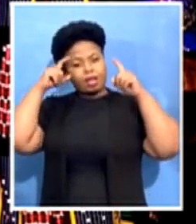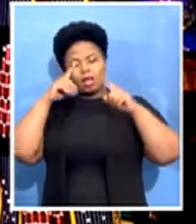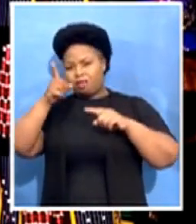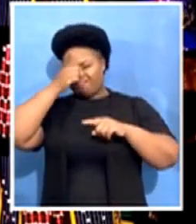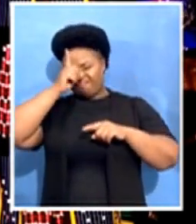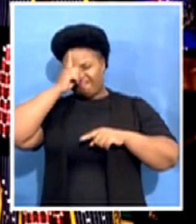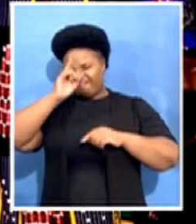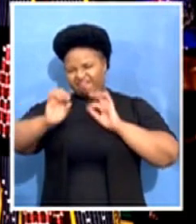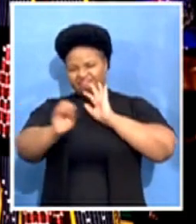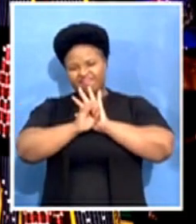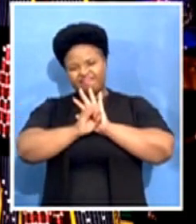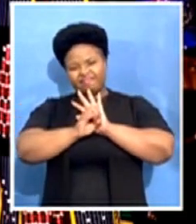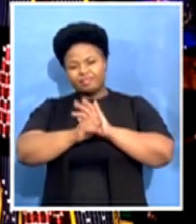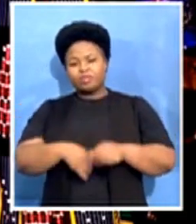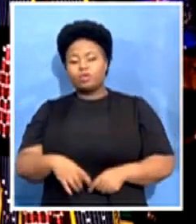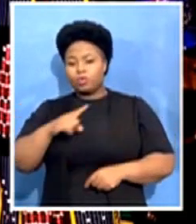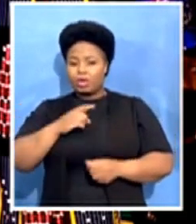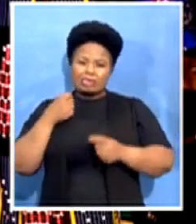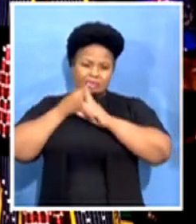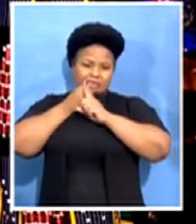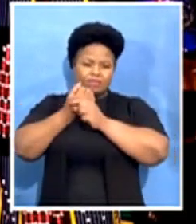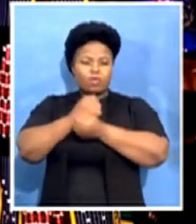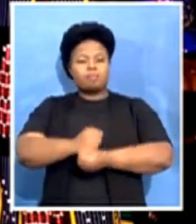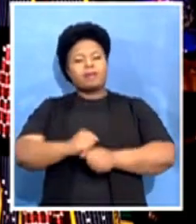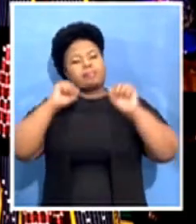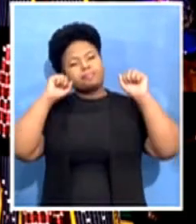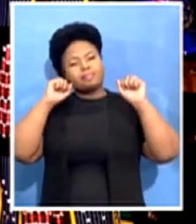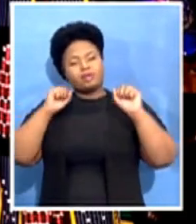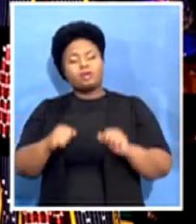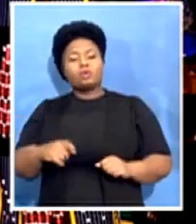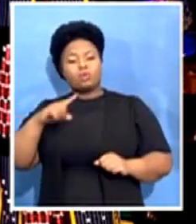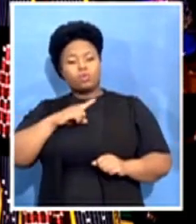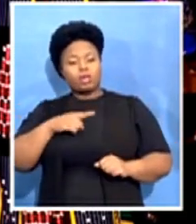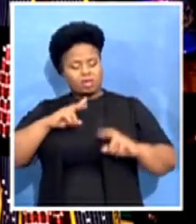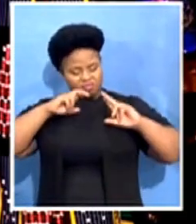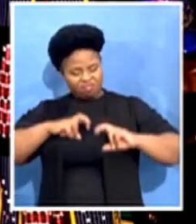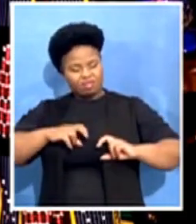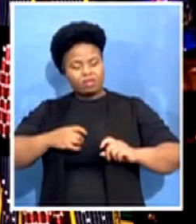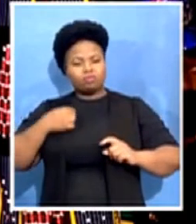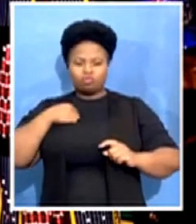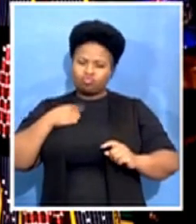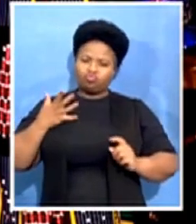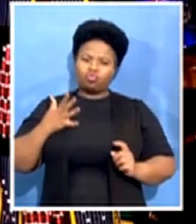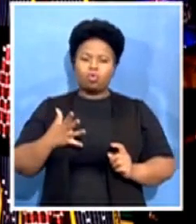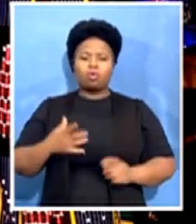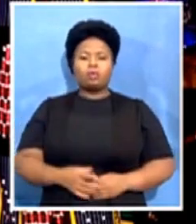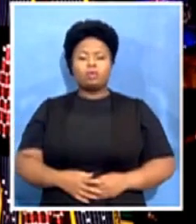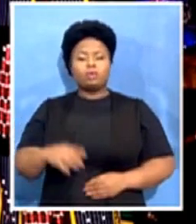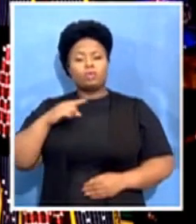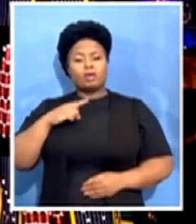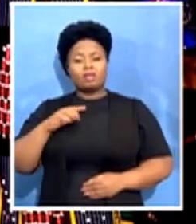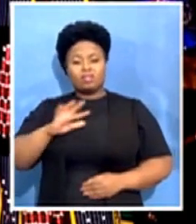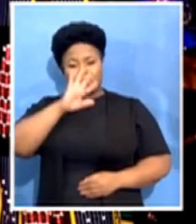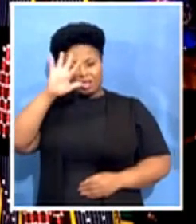liberation where her own outlook as a pan-Africanist was nurtured by the great